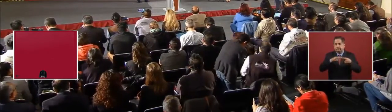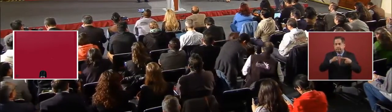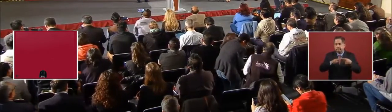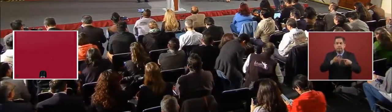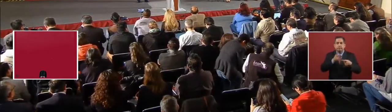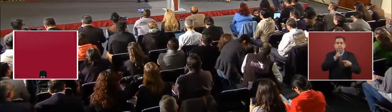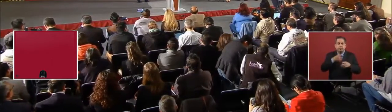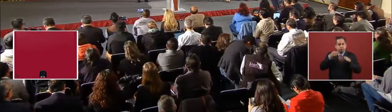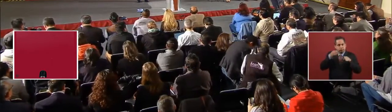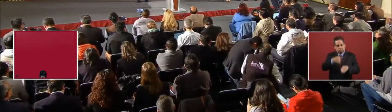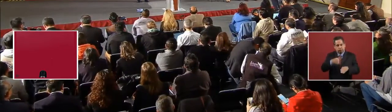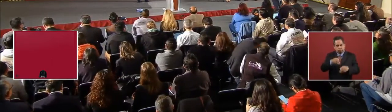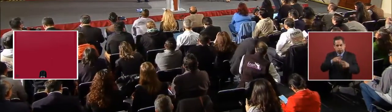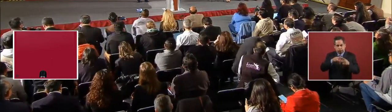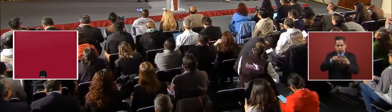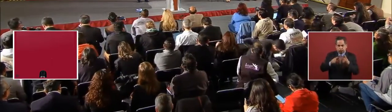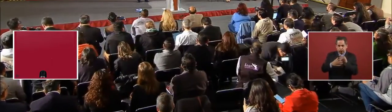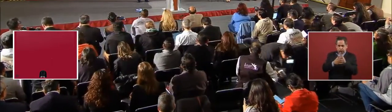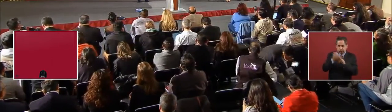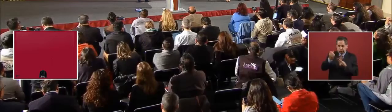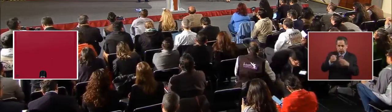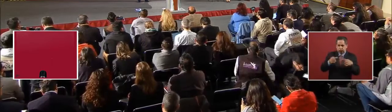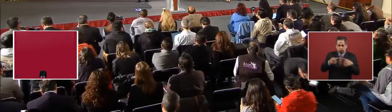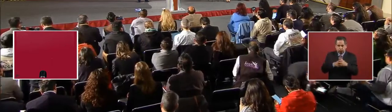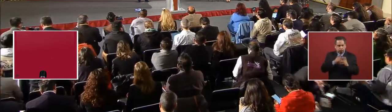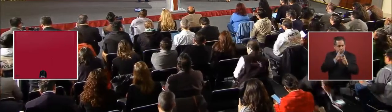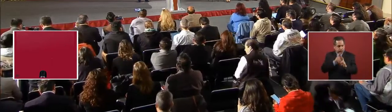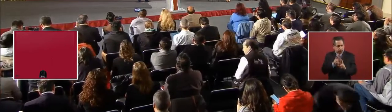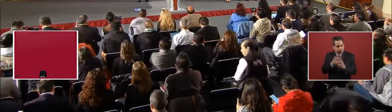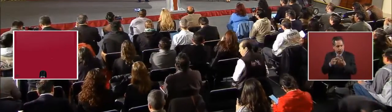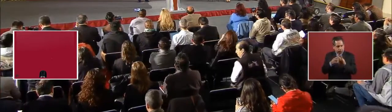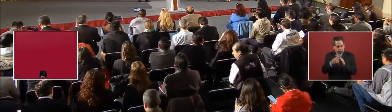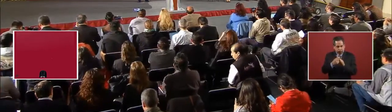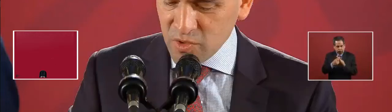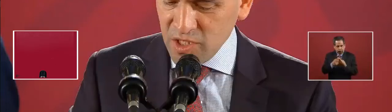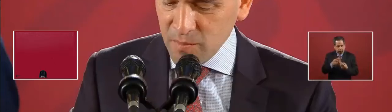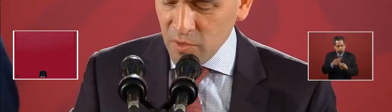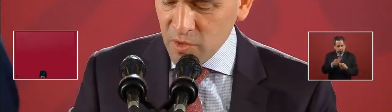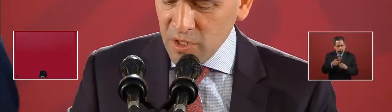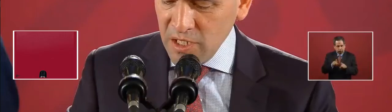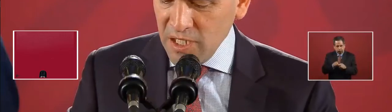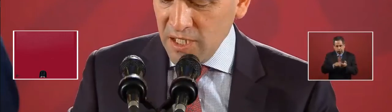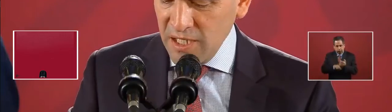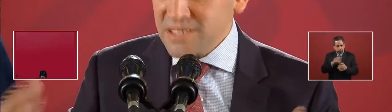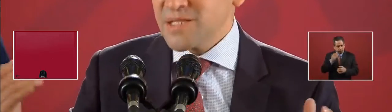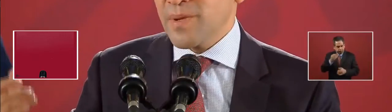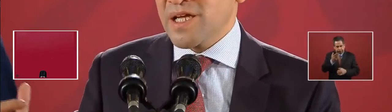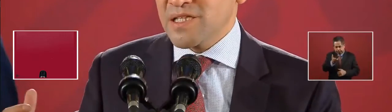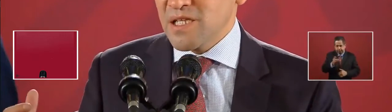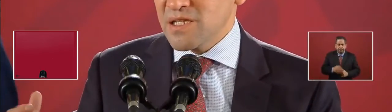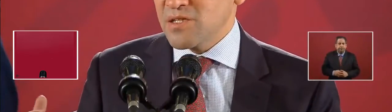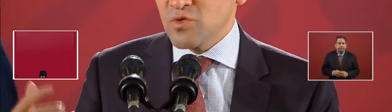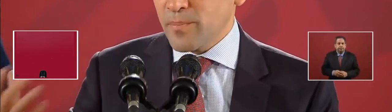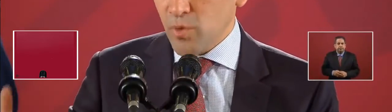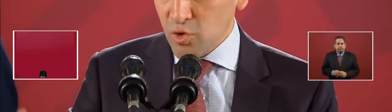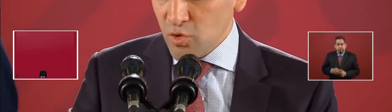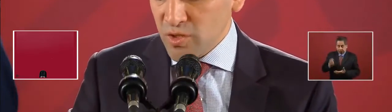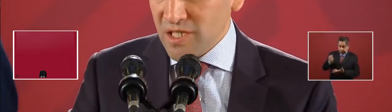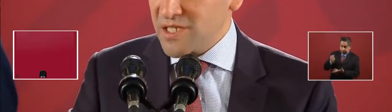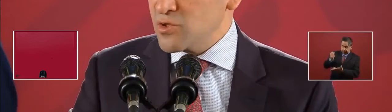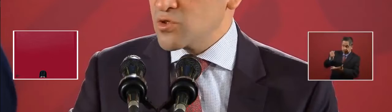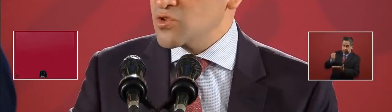to PEMEX. So if you're looking it, I'll respond to them at the same time. When I come back to